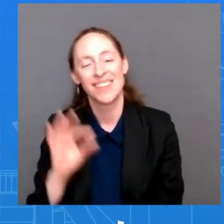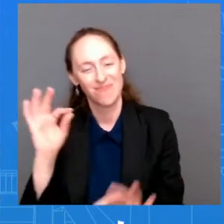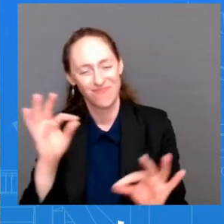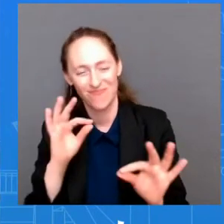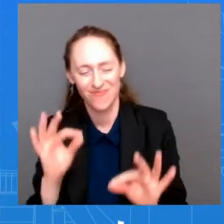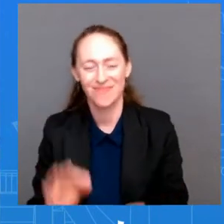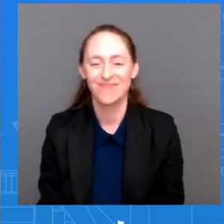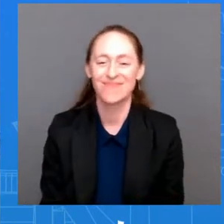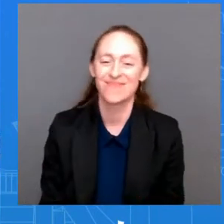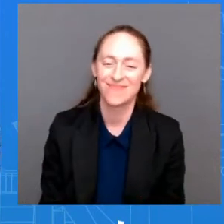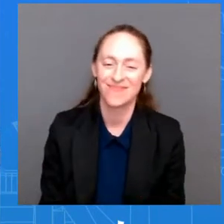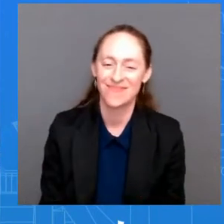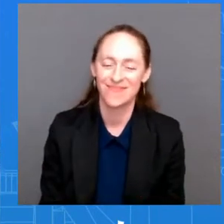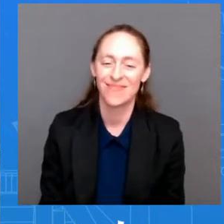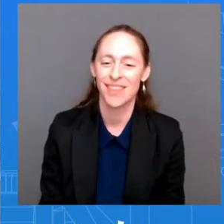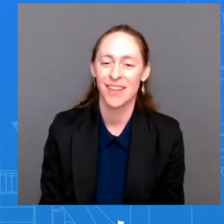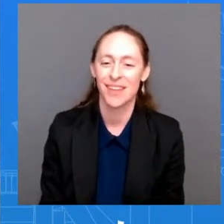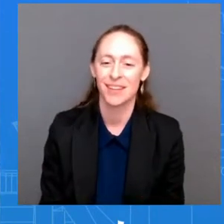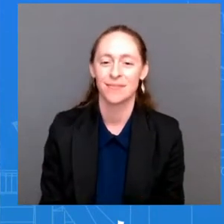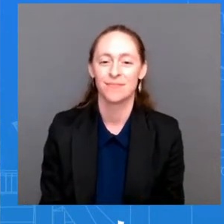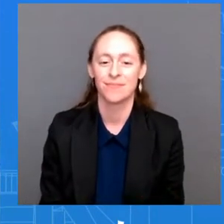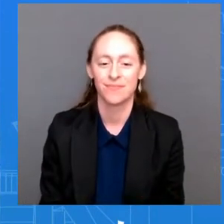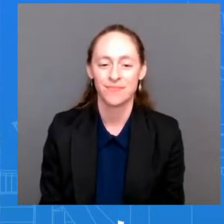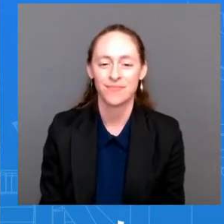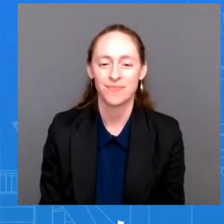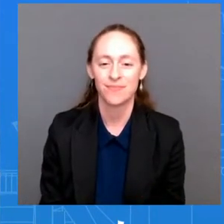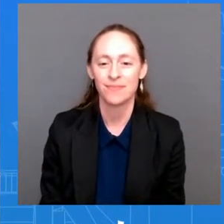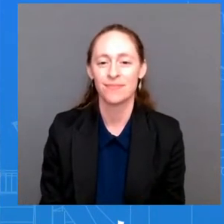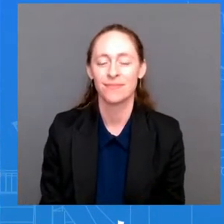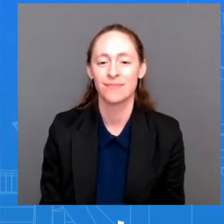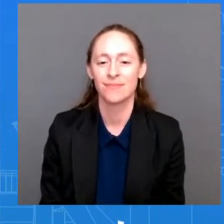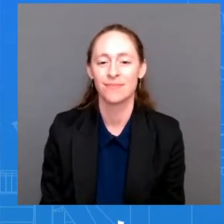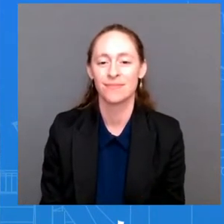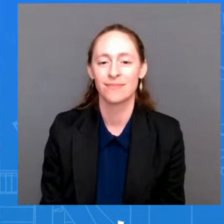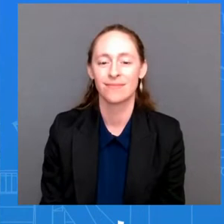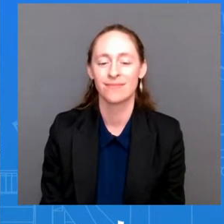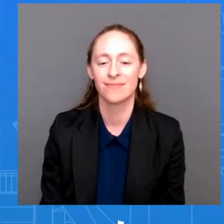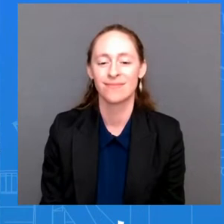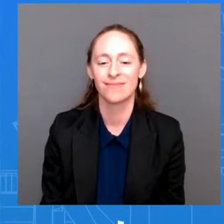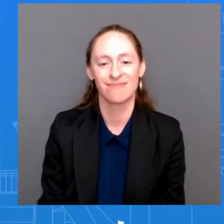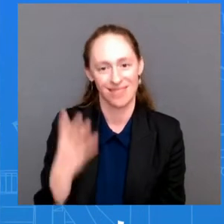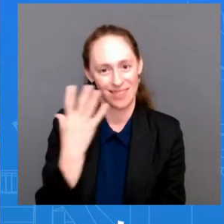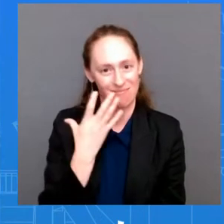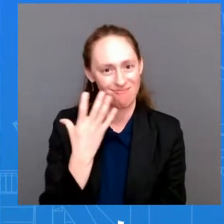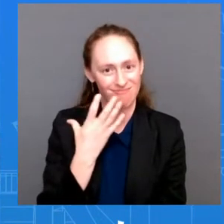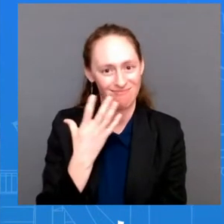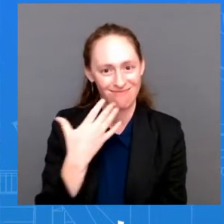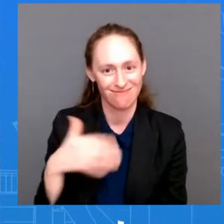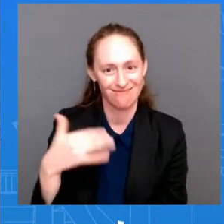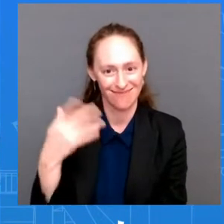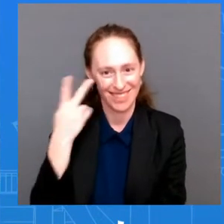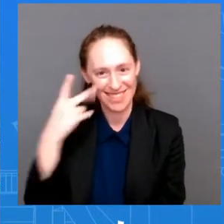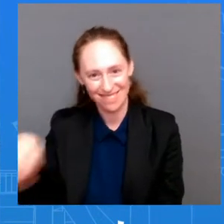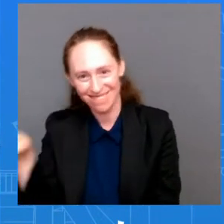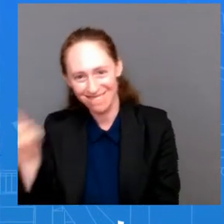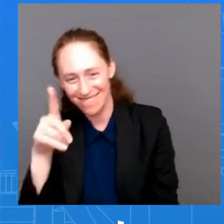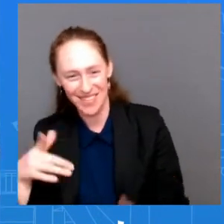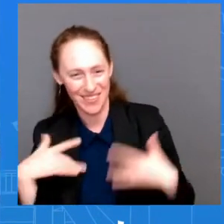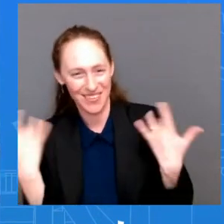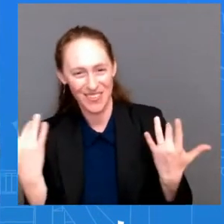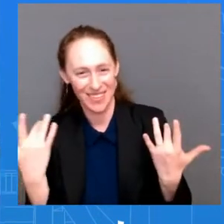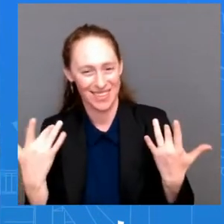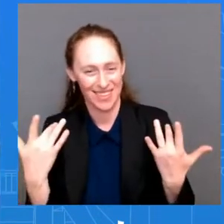oh, goodness, some waving happening. And welcome back. I see some folks are back.